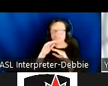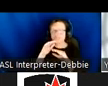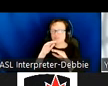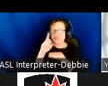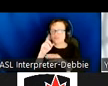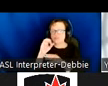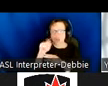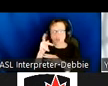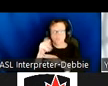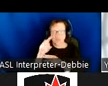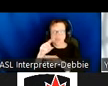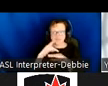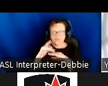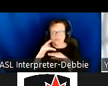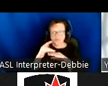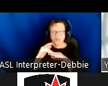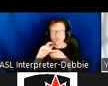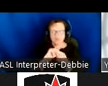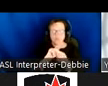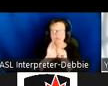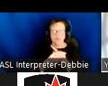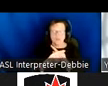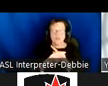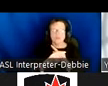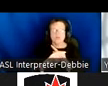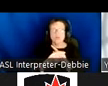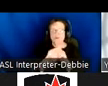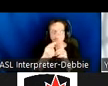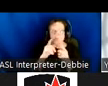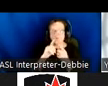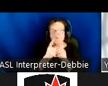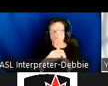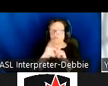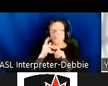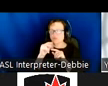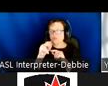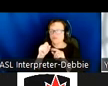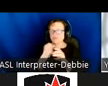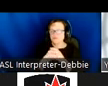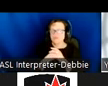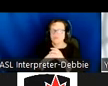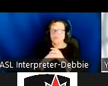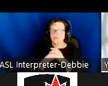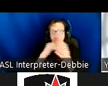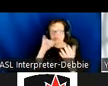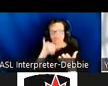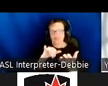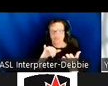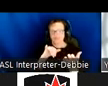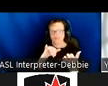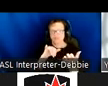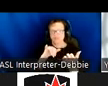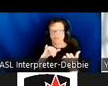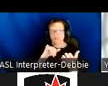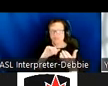the feature to tactile form and present on each device surface. That's all about